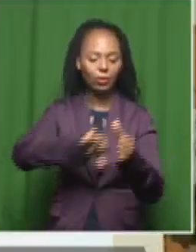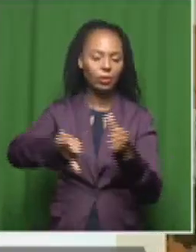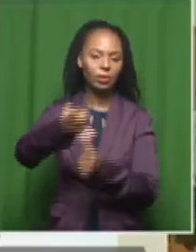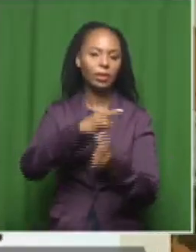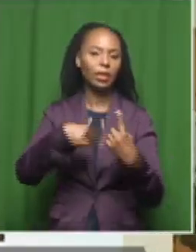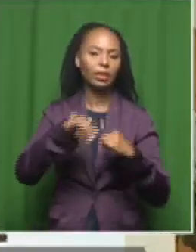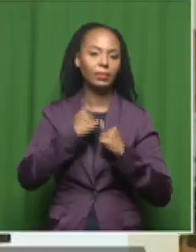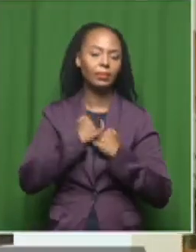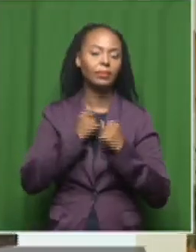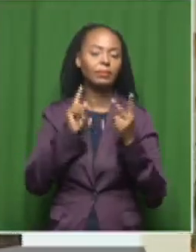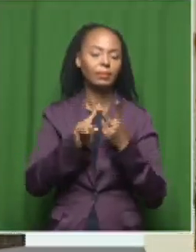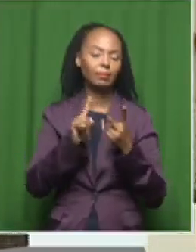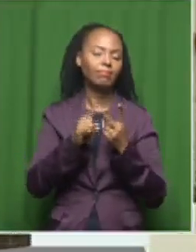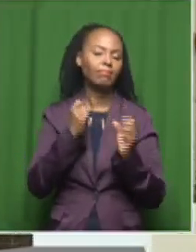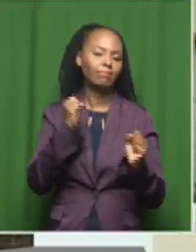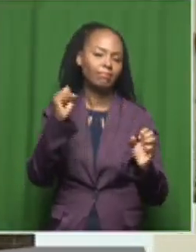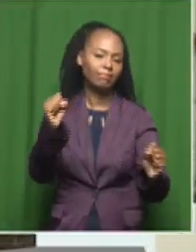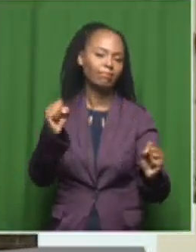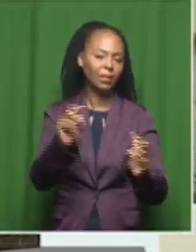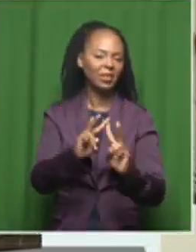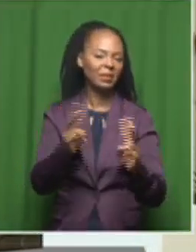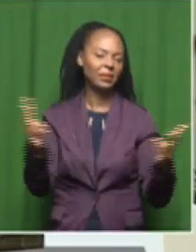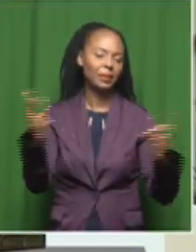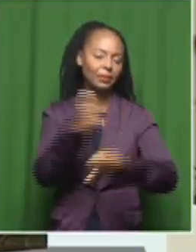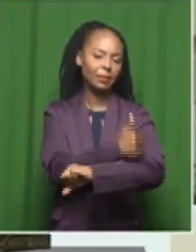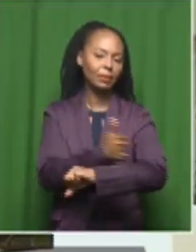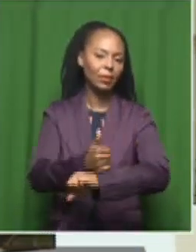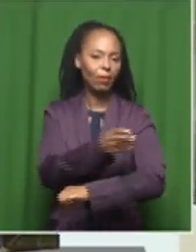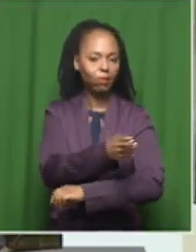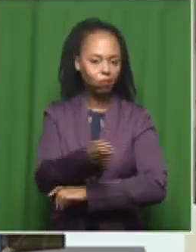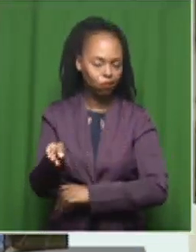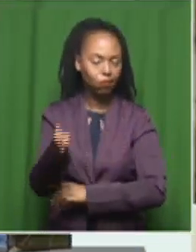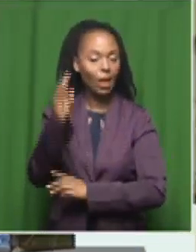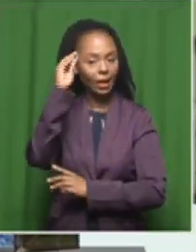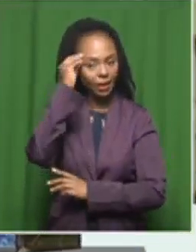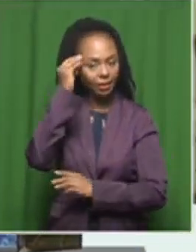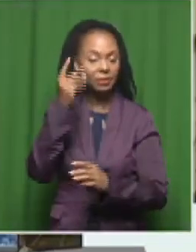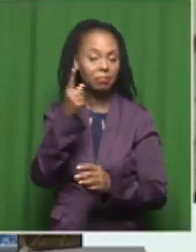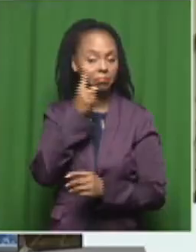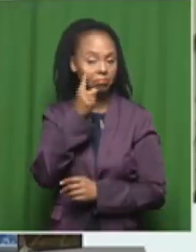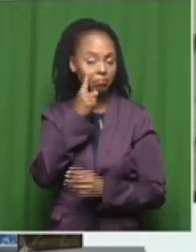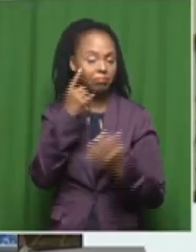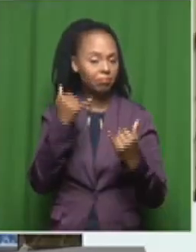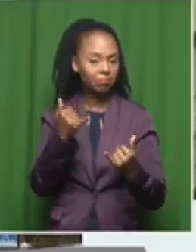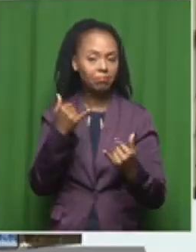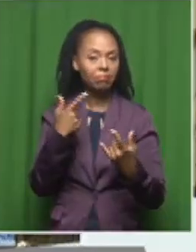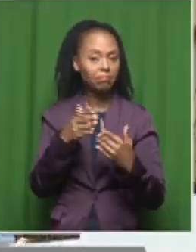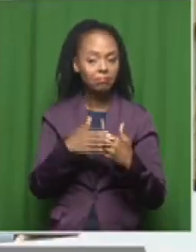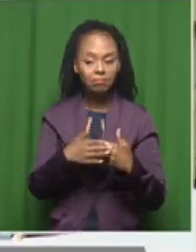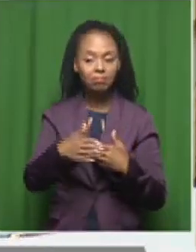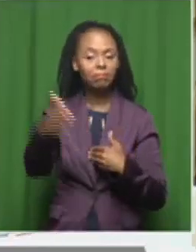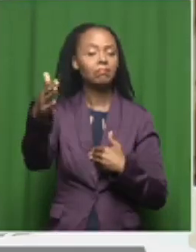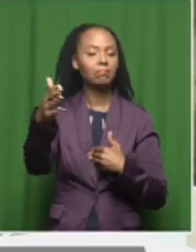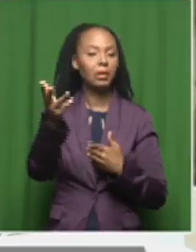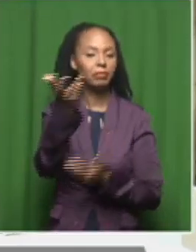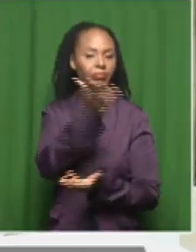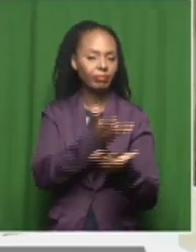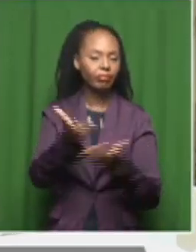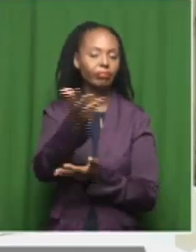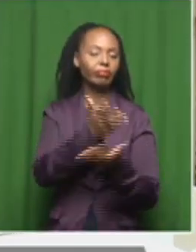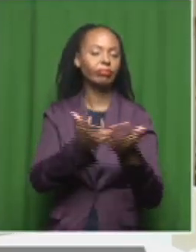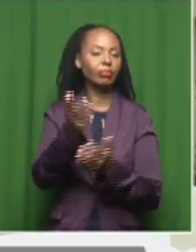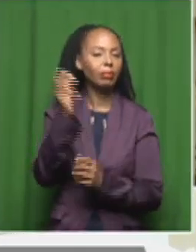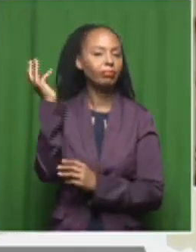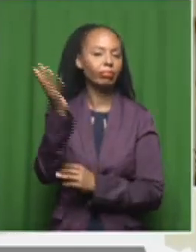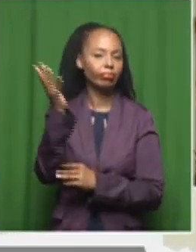And, of course, as I said, with various stakeholders here, it's going to be interesting to see how far we will take these conversations. But